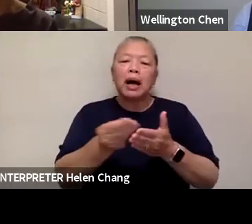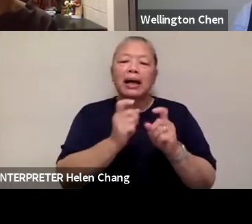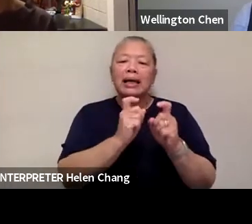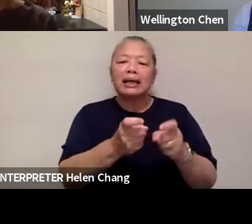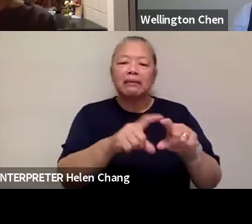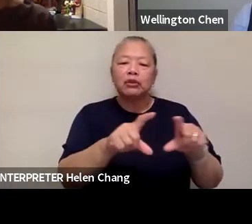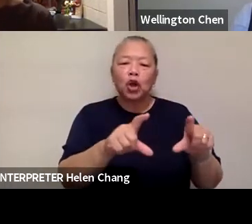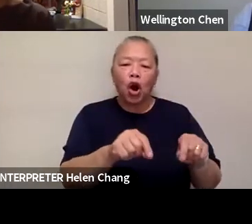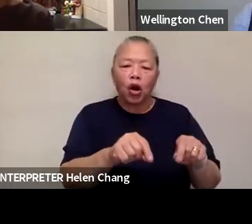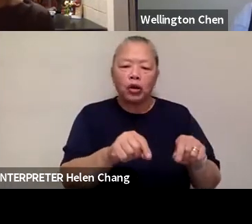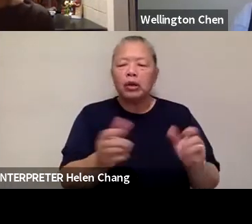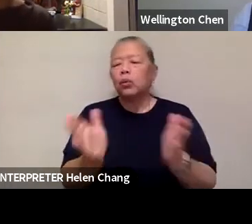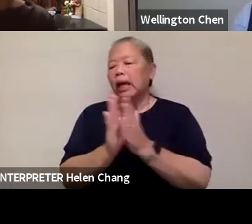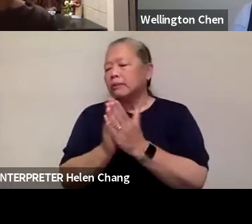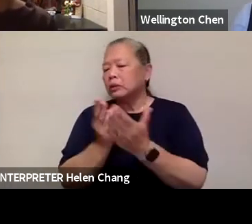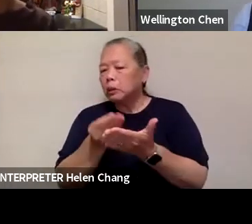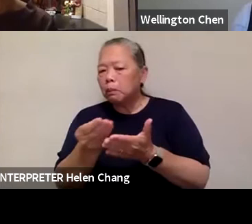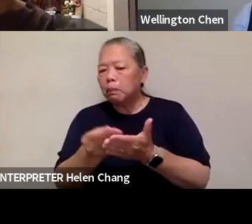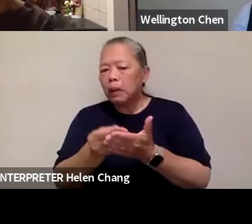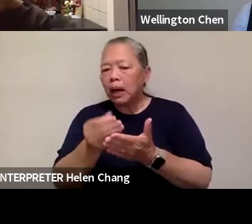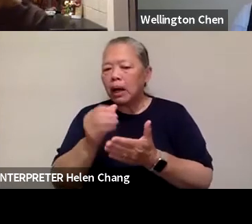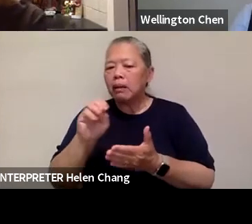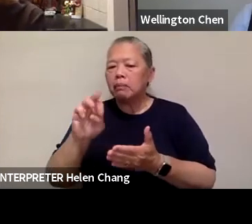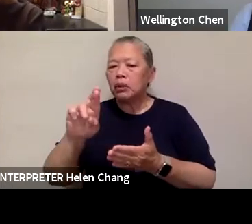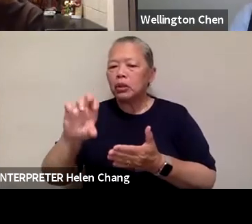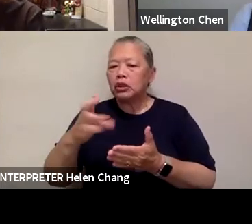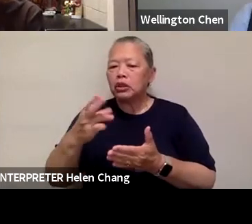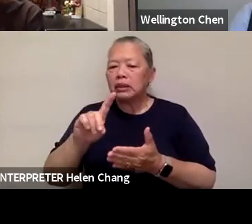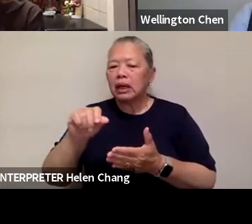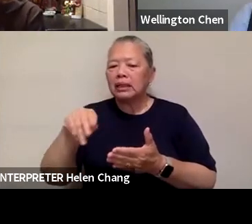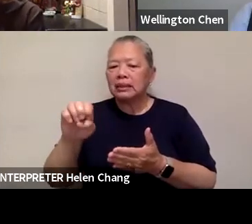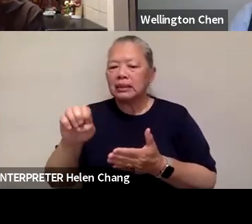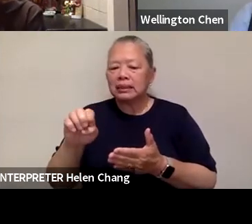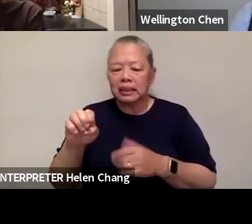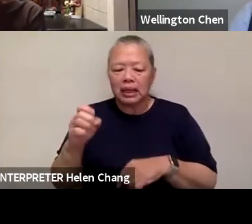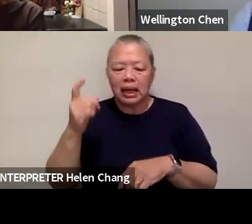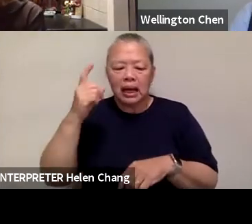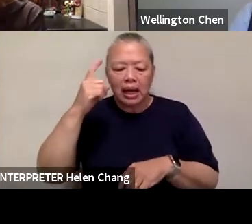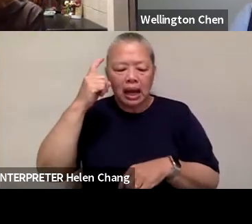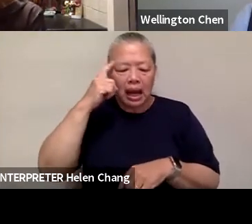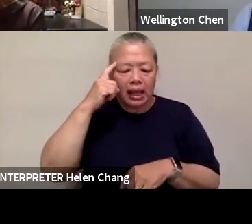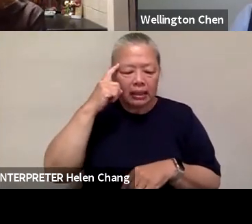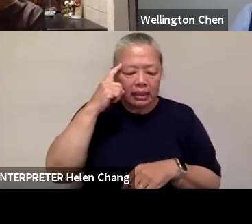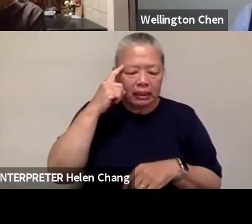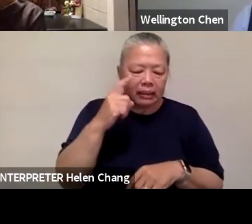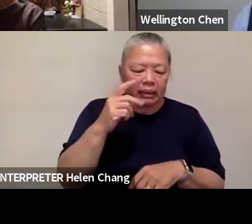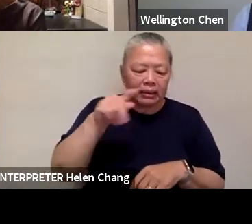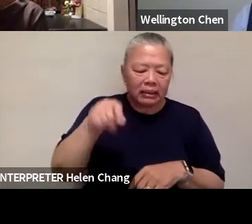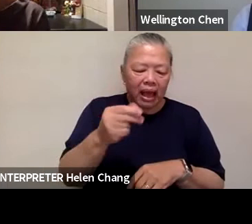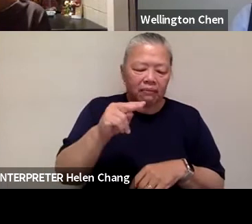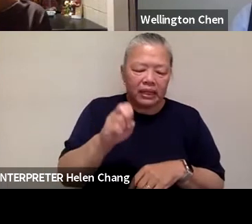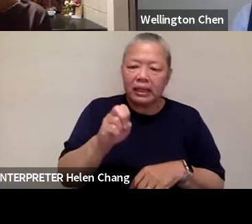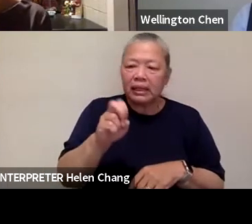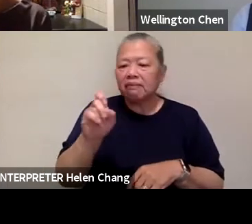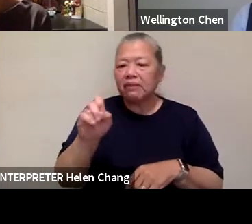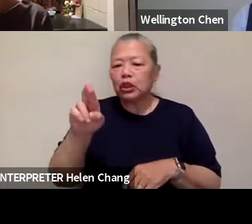buy merchandise. And I think that Daphne and Vic will talk a little bit more about that. But as we wind out of this conversation and then